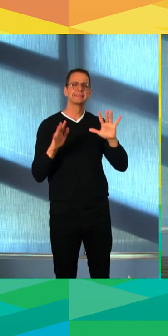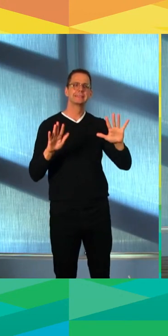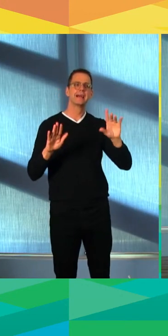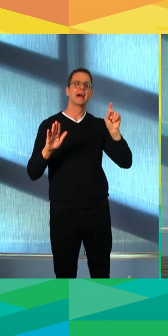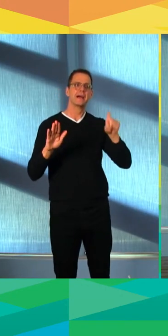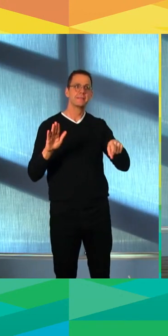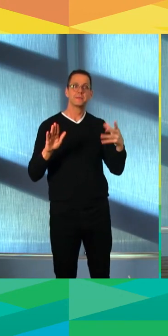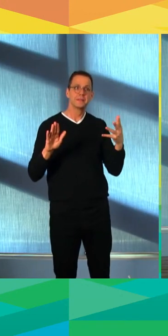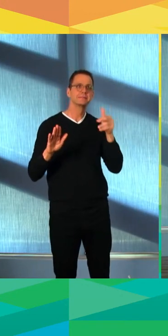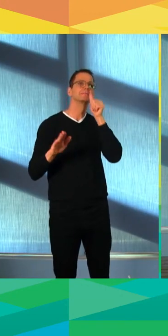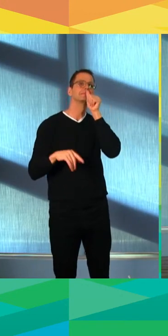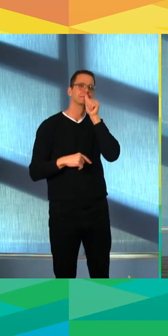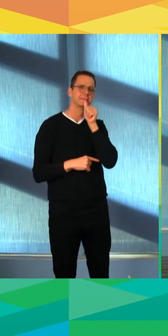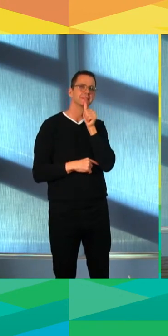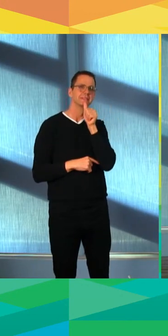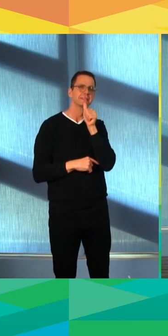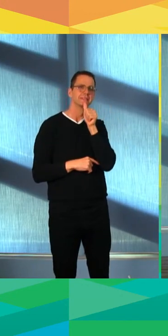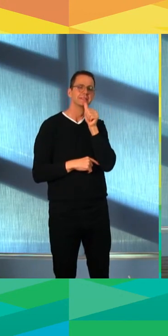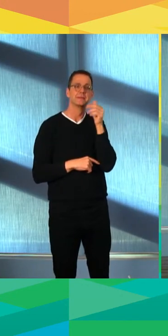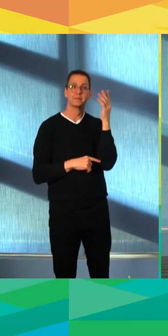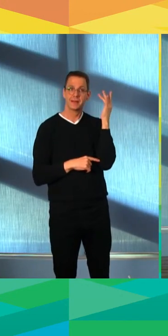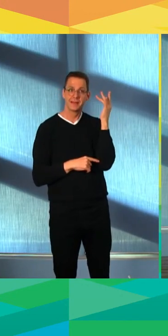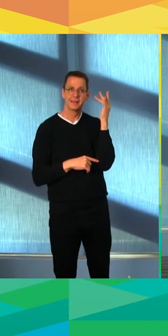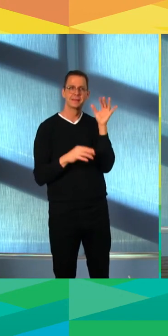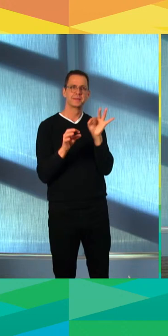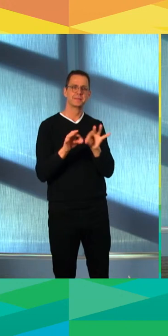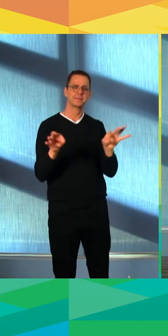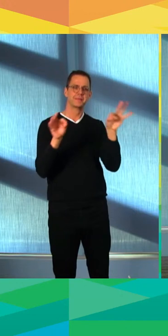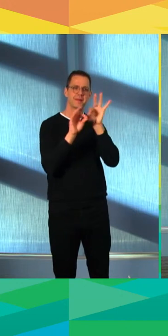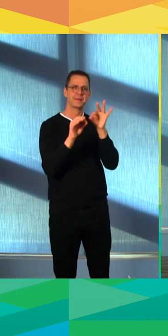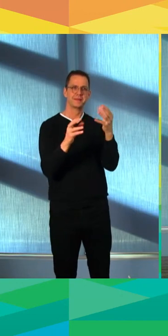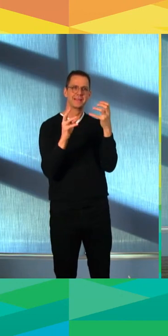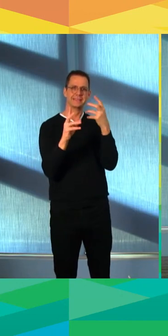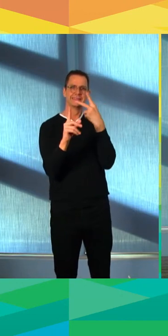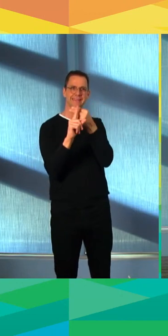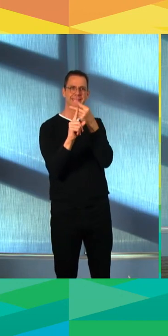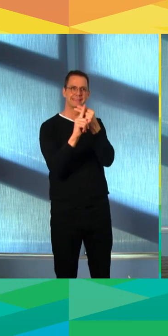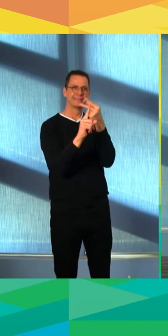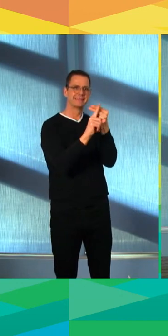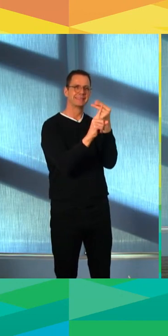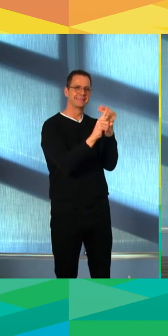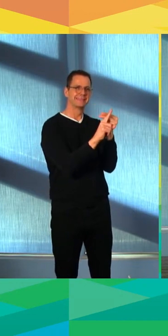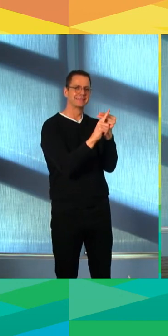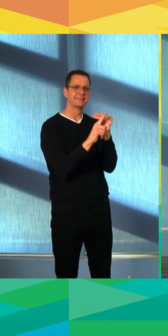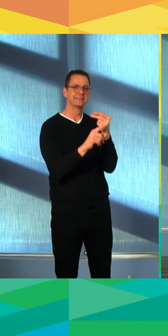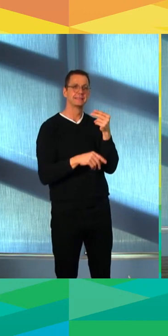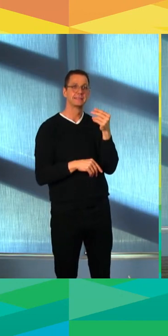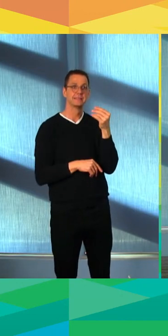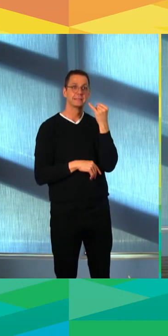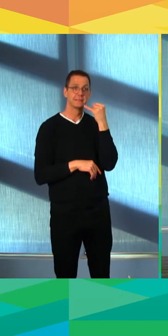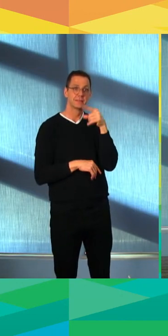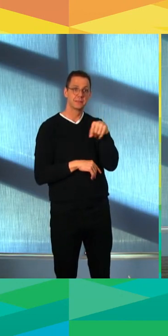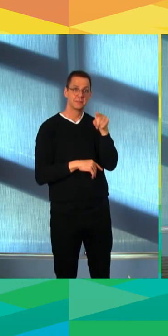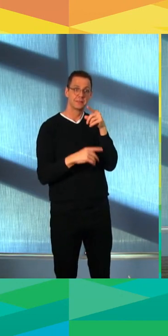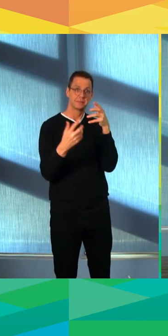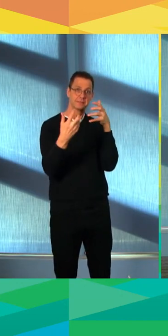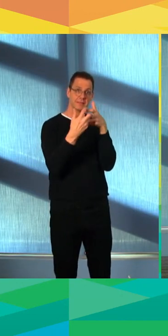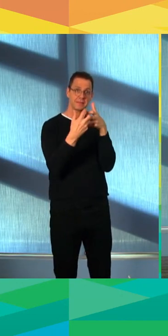to get a vaccine to take that opportunity as quickly as possible, because the sooner we achieve